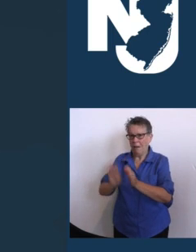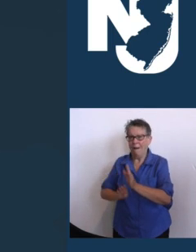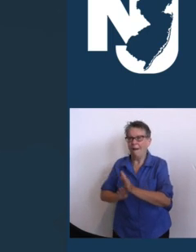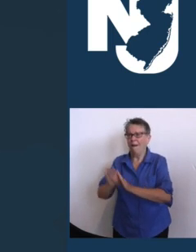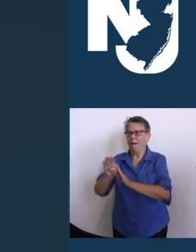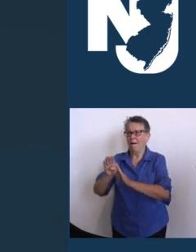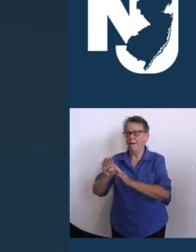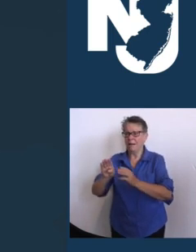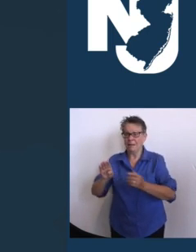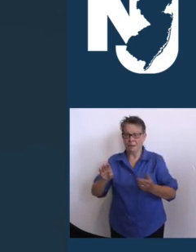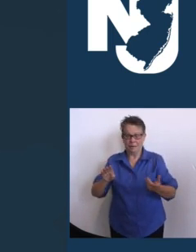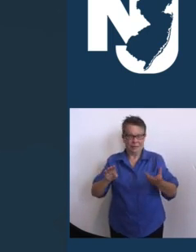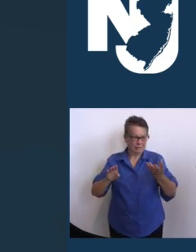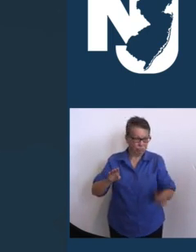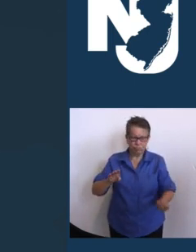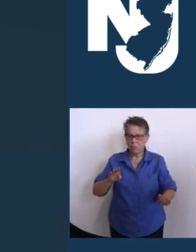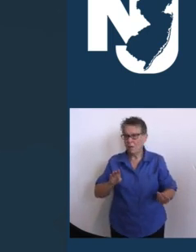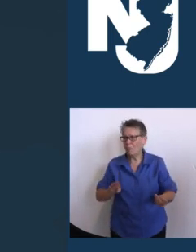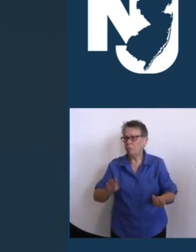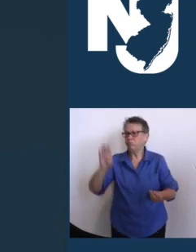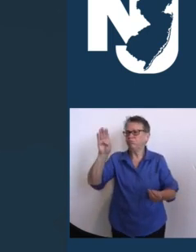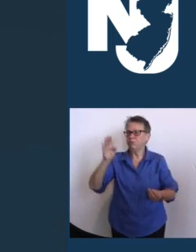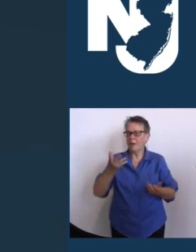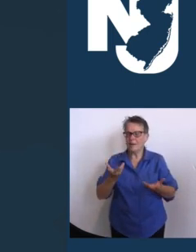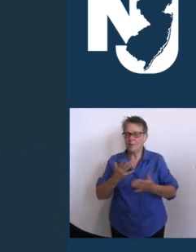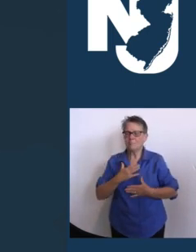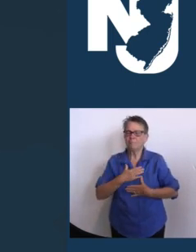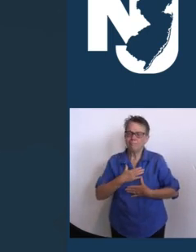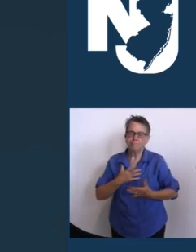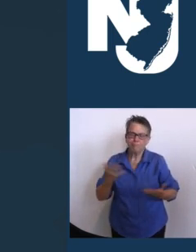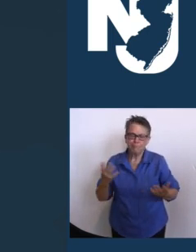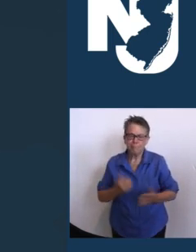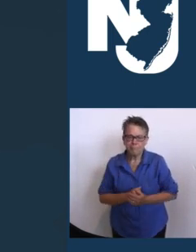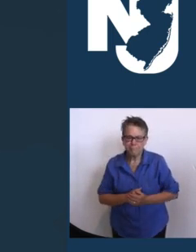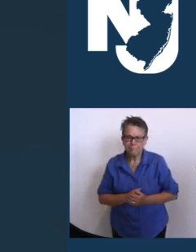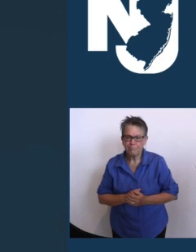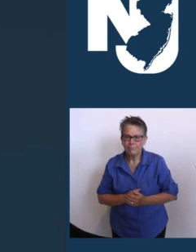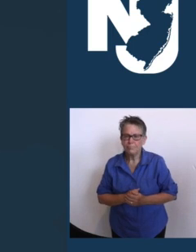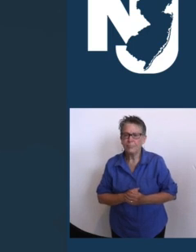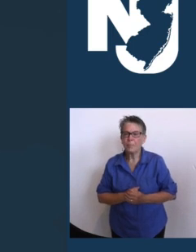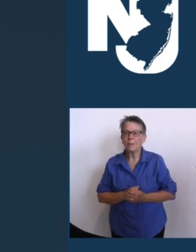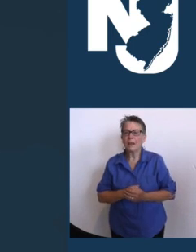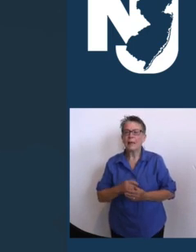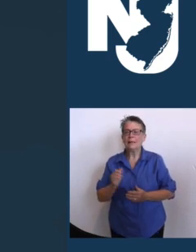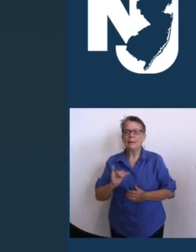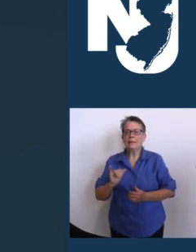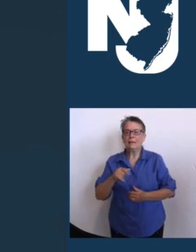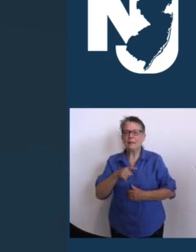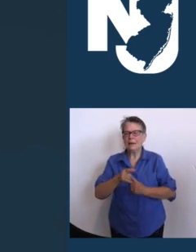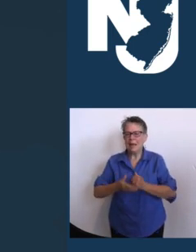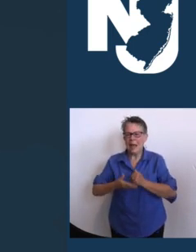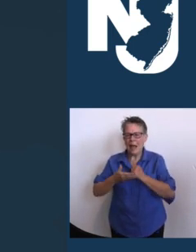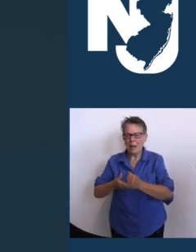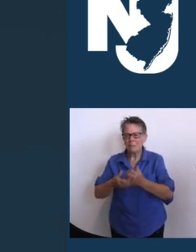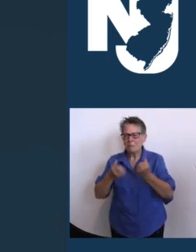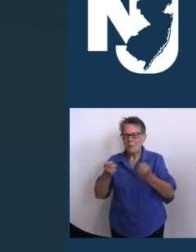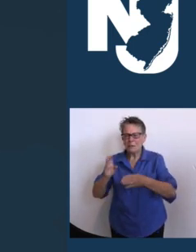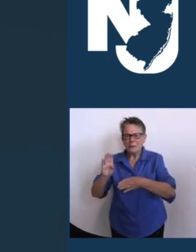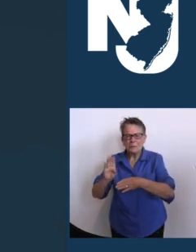more stores across South Jersey that Richard helped either create or succeed as a consultant and advisor.